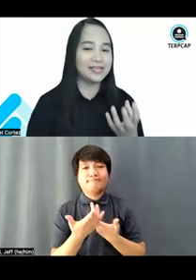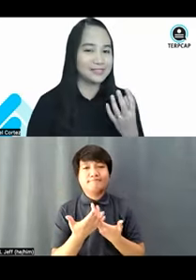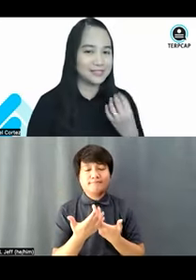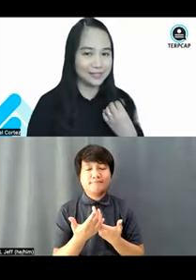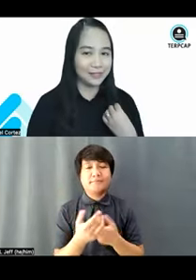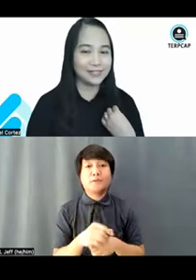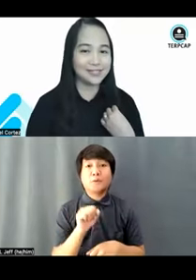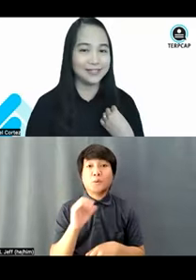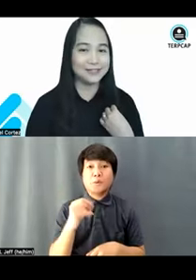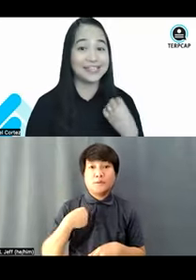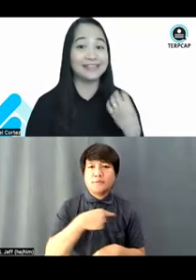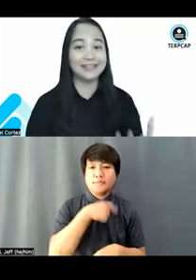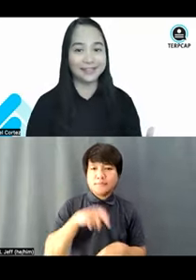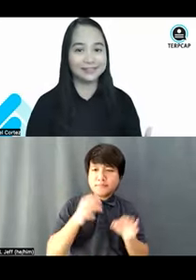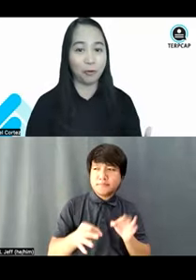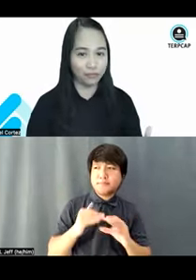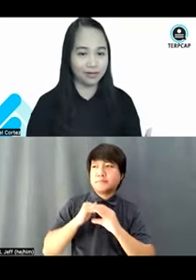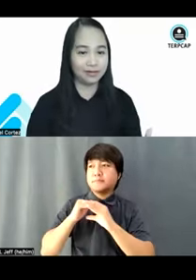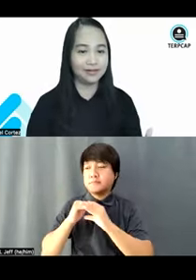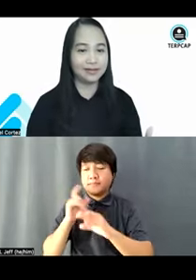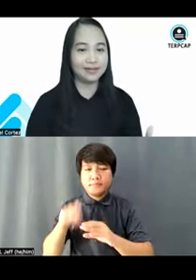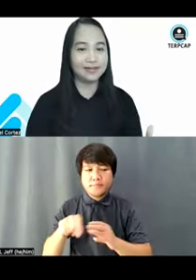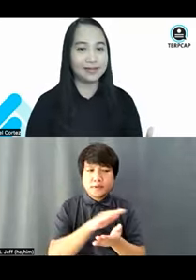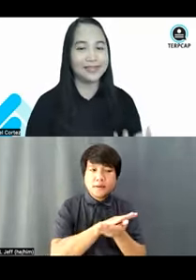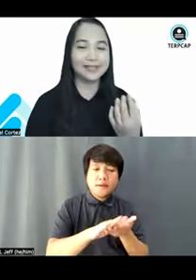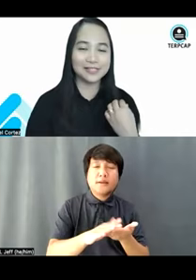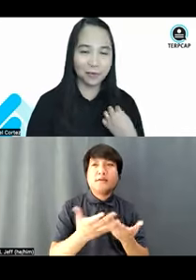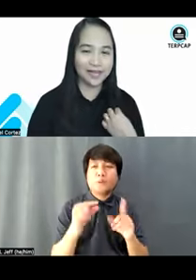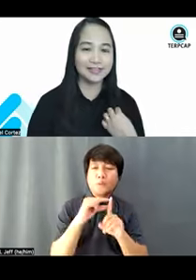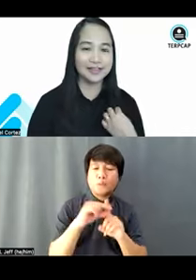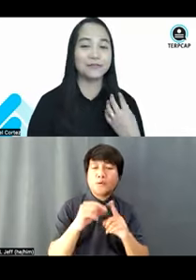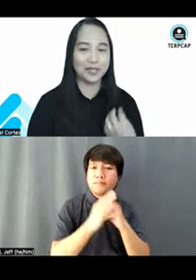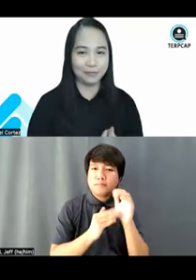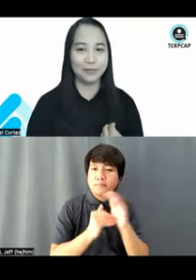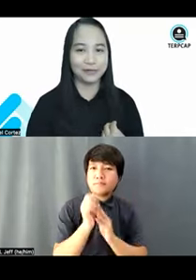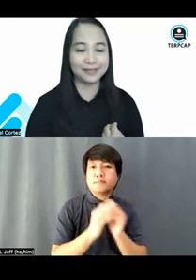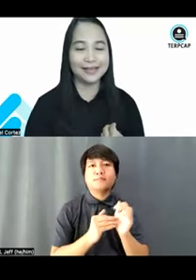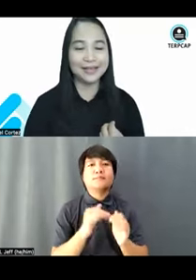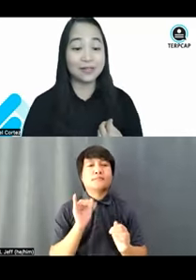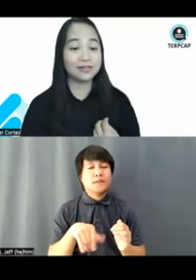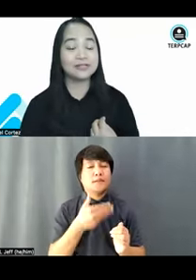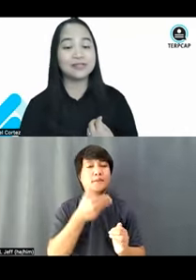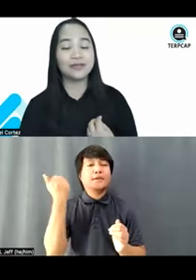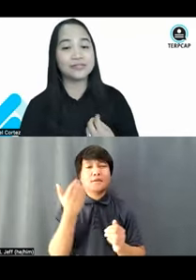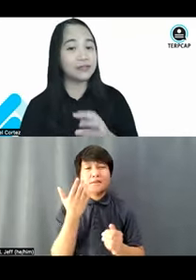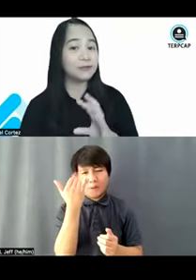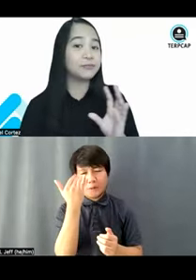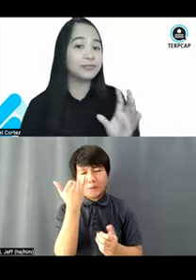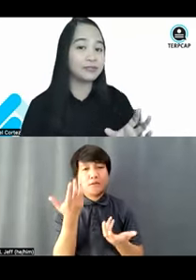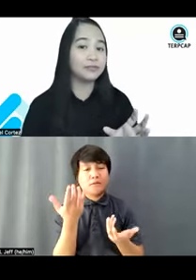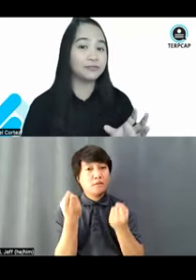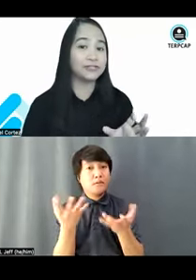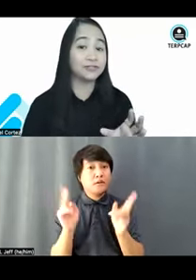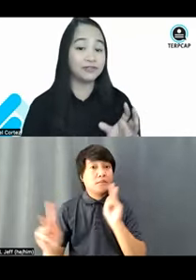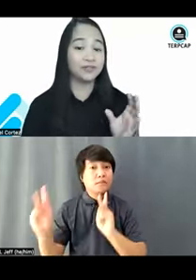yet still you decided to send it over. That is quite unforgivable because there's a lot of